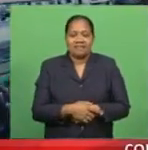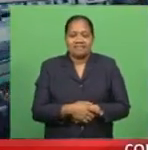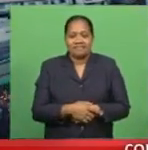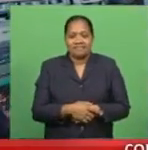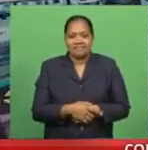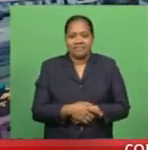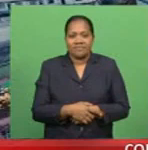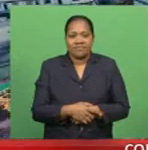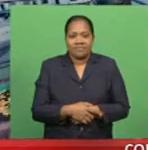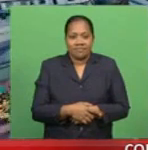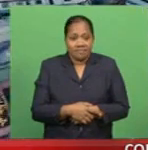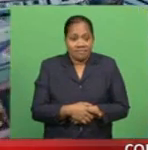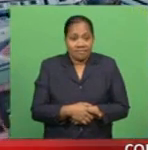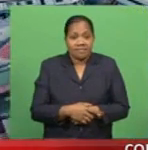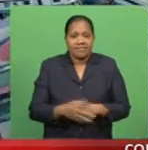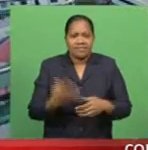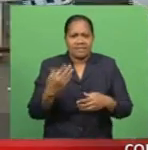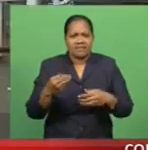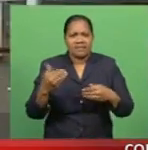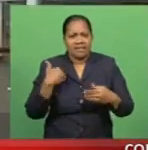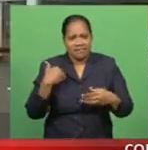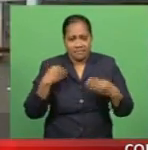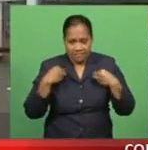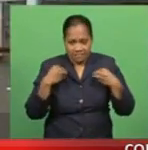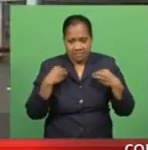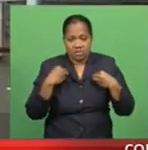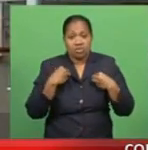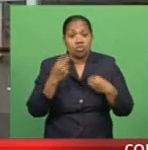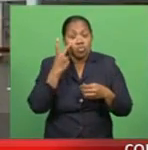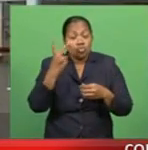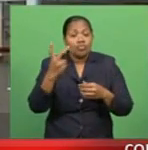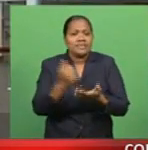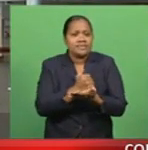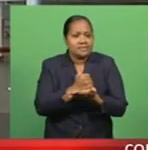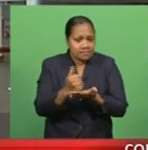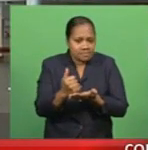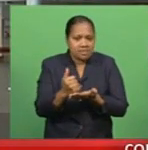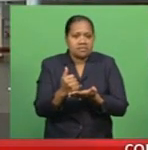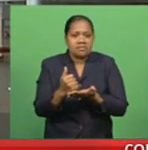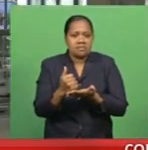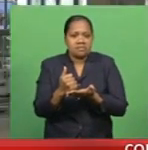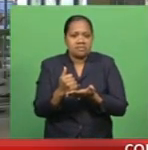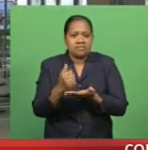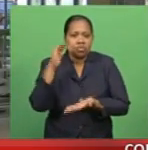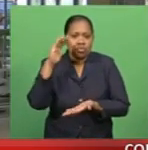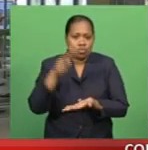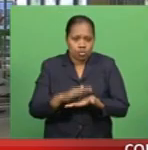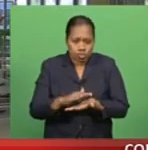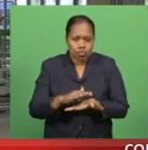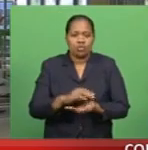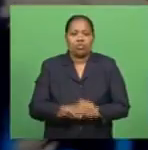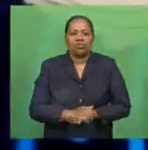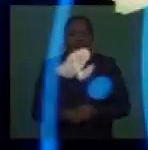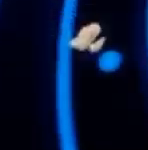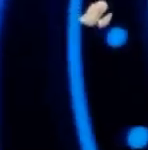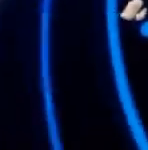Help for SME businesses. And tourism numbers come crunching down. Stay with us.